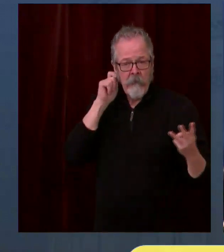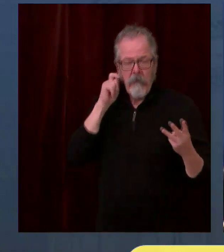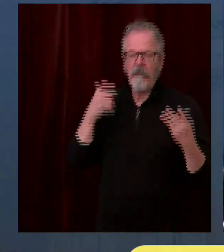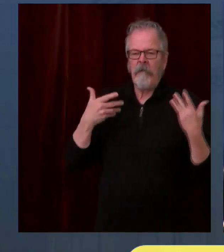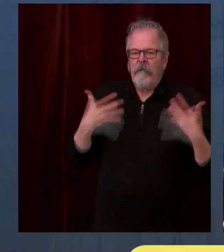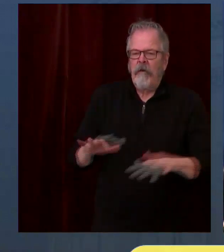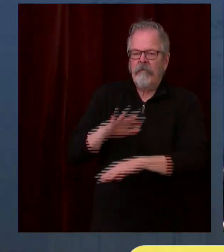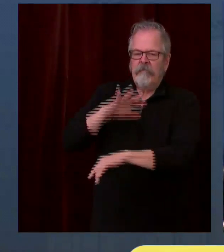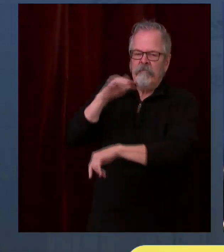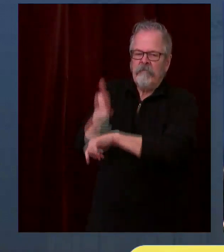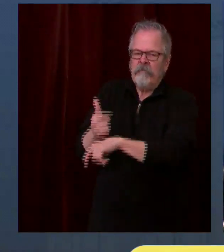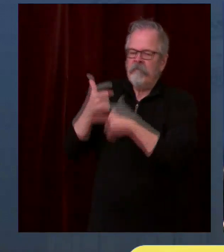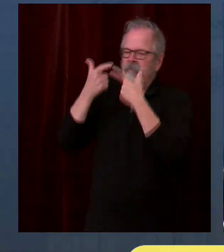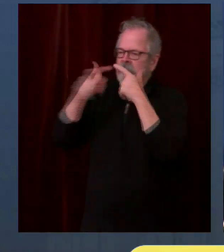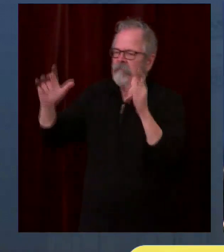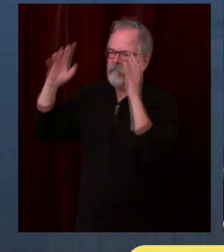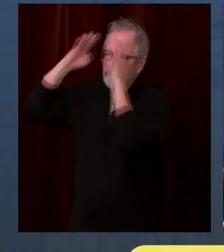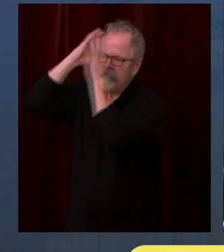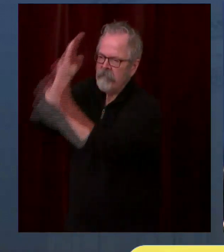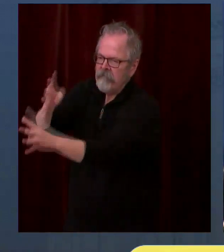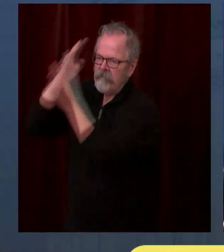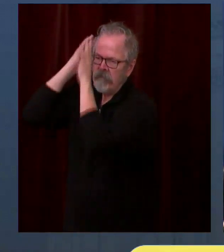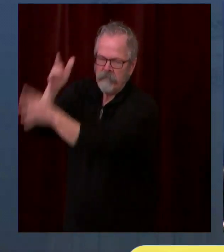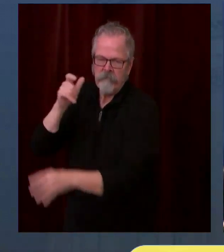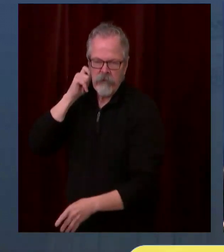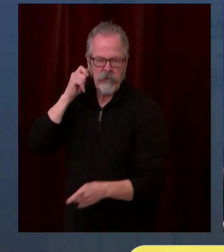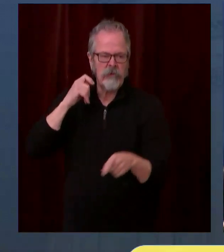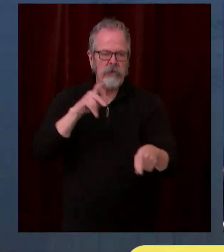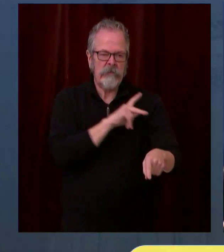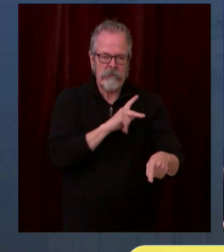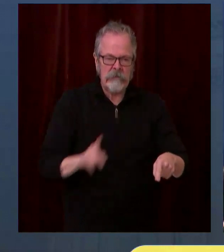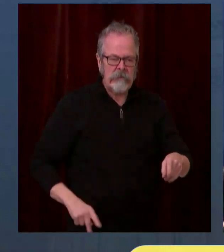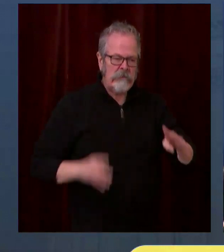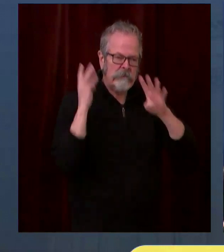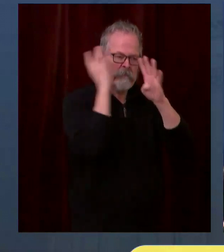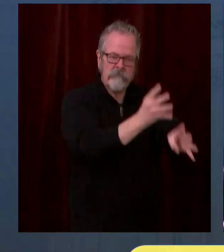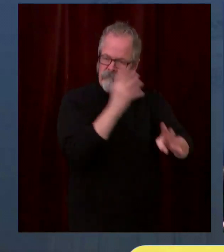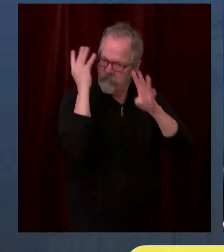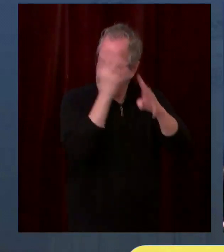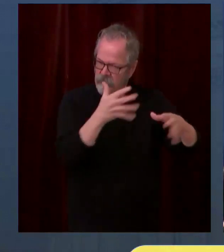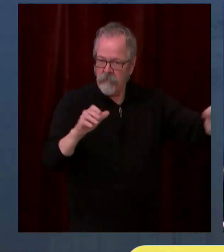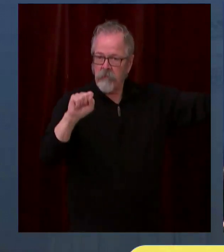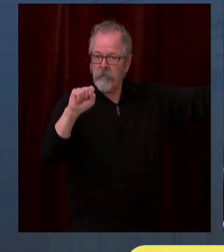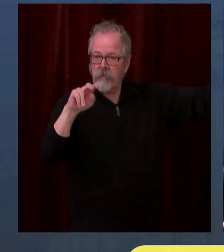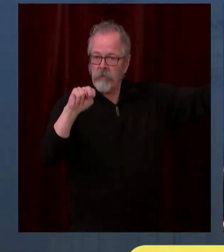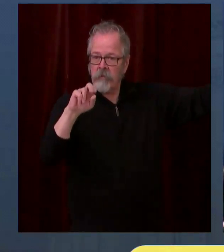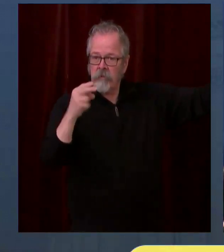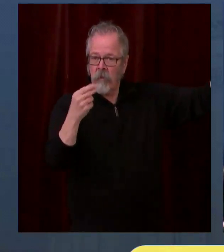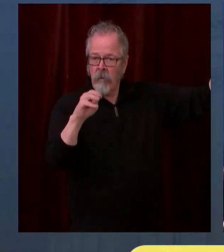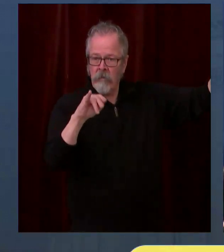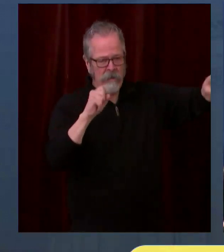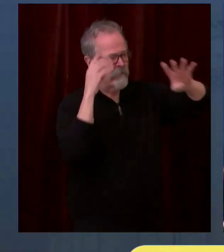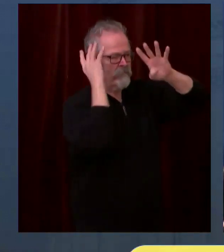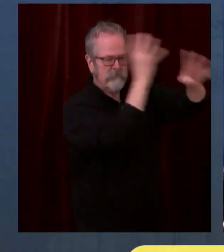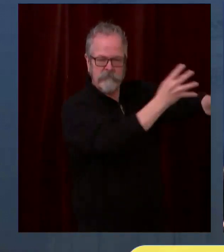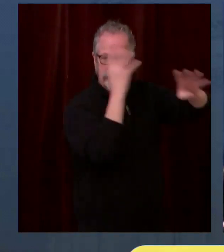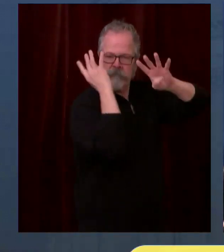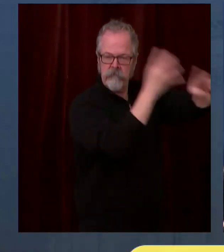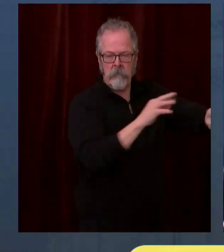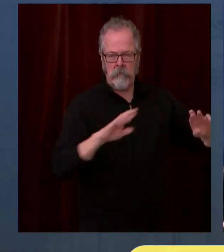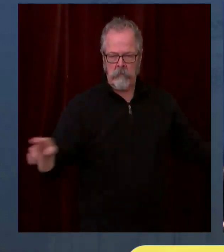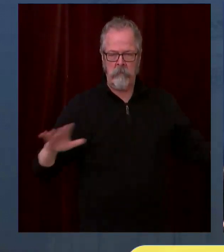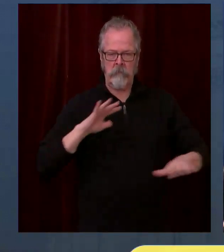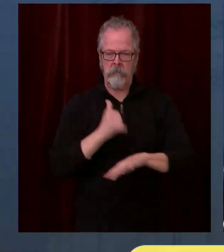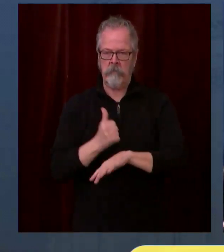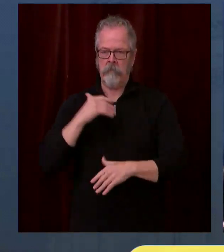The fourth thing we're announcing today is that we are establishing a new criteria